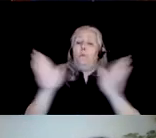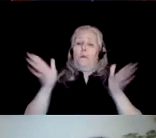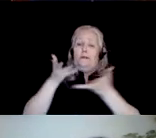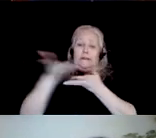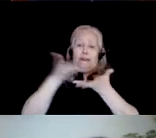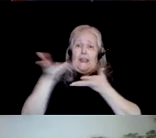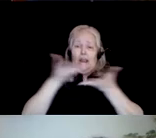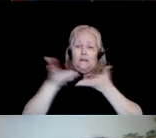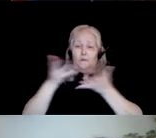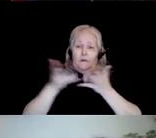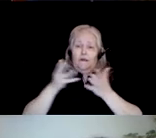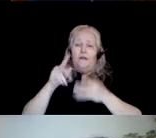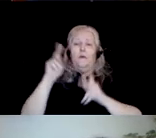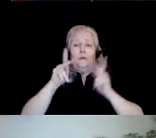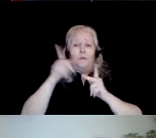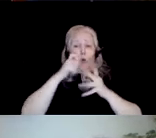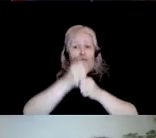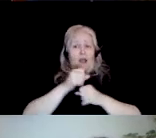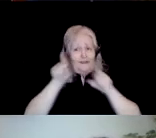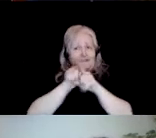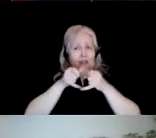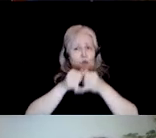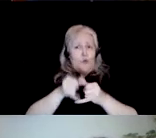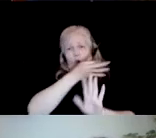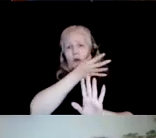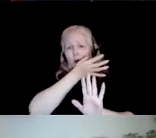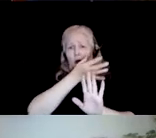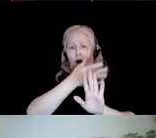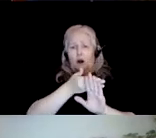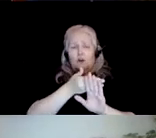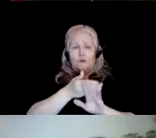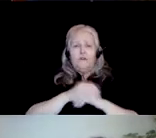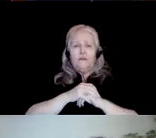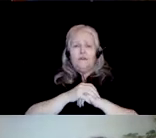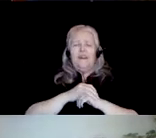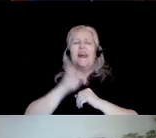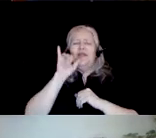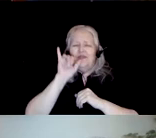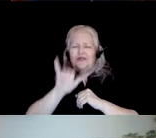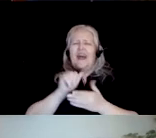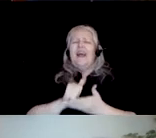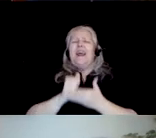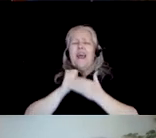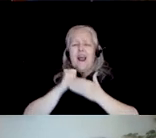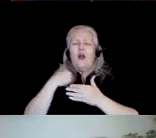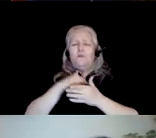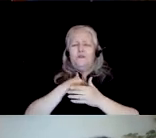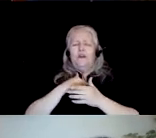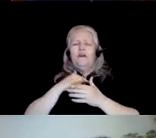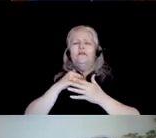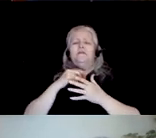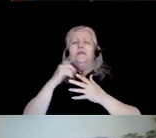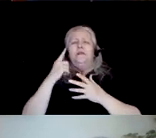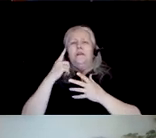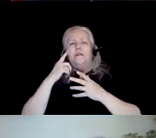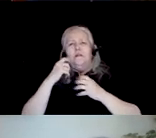the previous winners of this award have also been doing for decades at this point, that's what gets us to this point where people recognize that linguistics